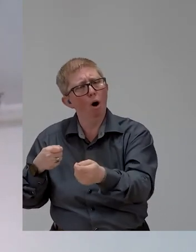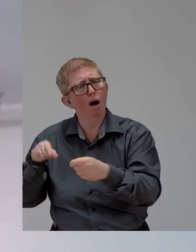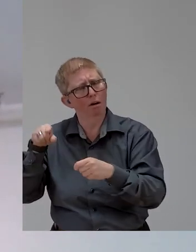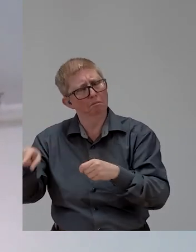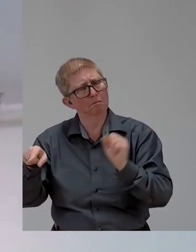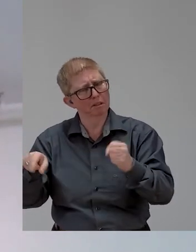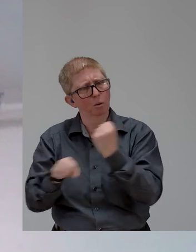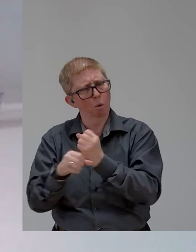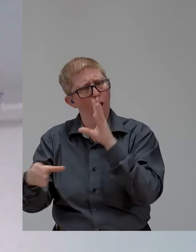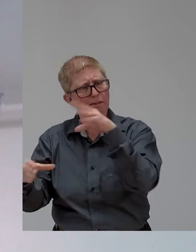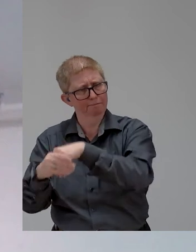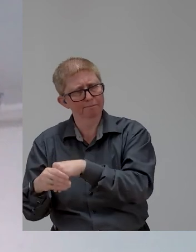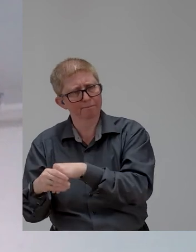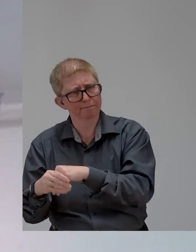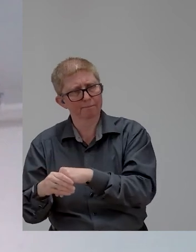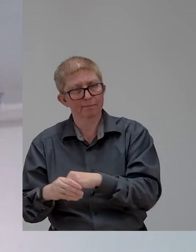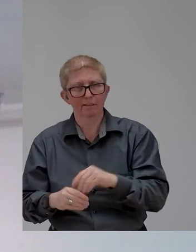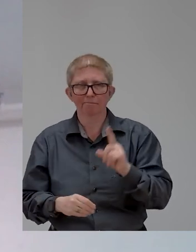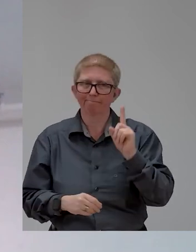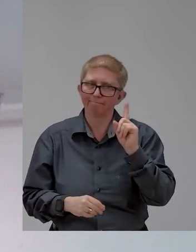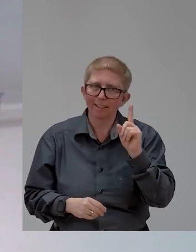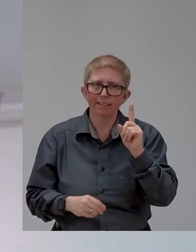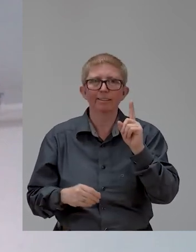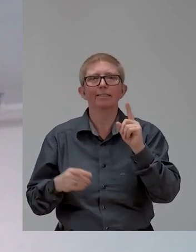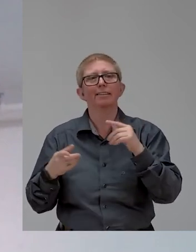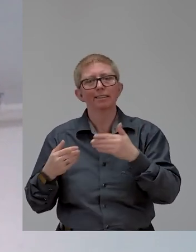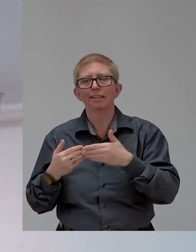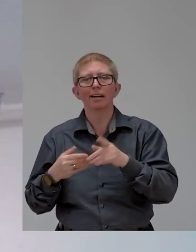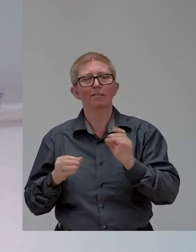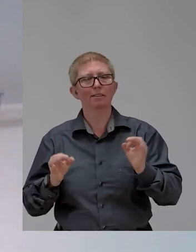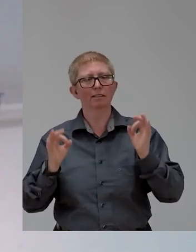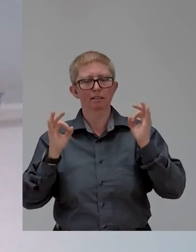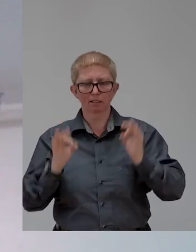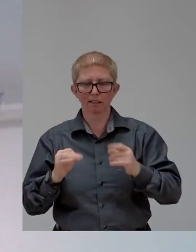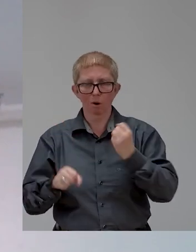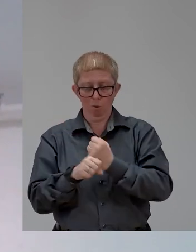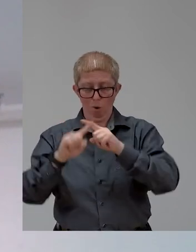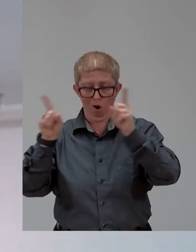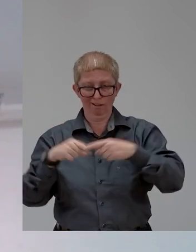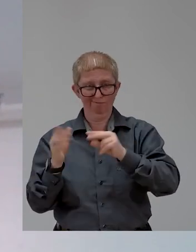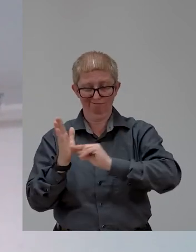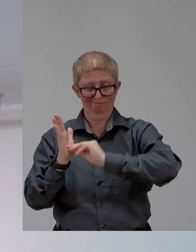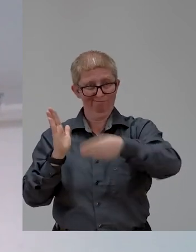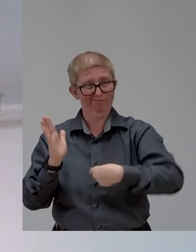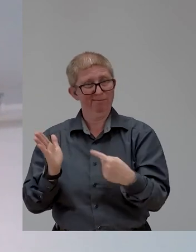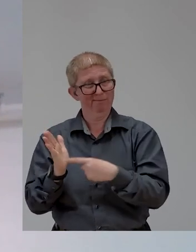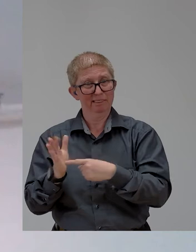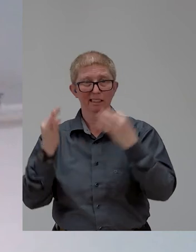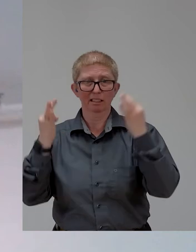number of people with disabilities in informal employment, which includes part-time work, piecemeal work,